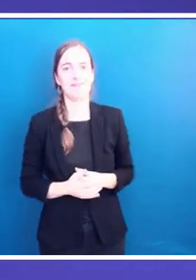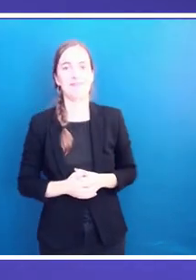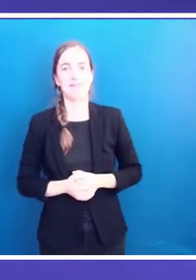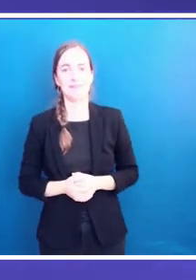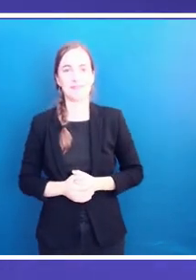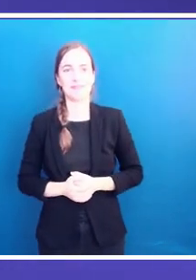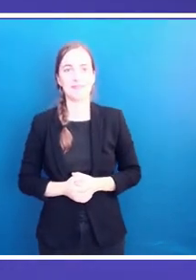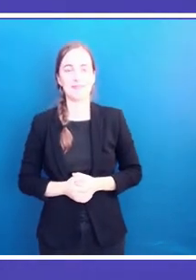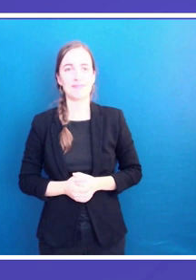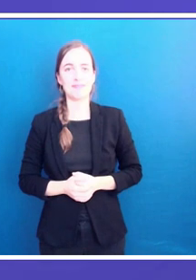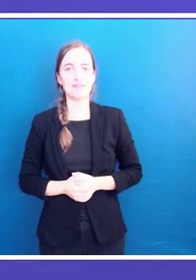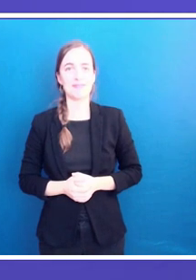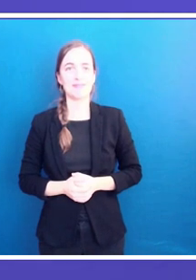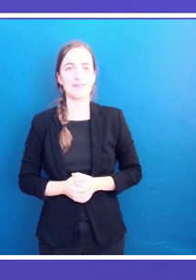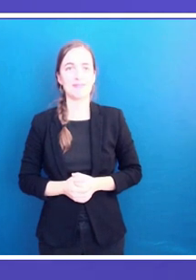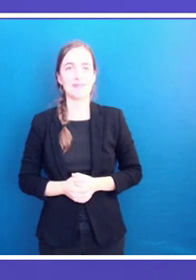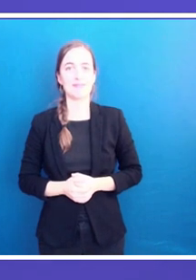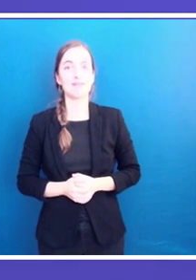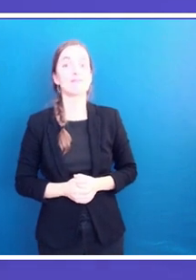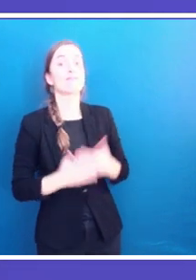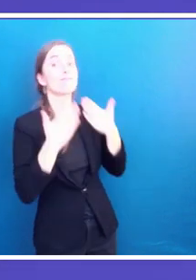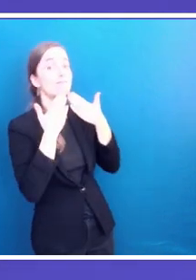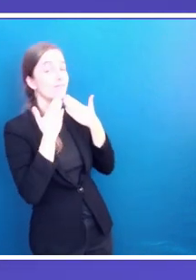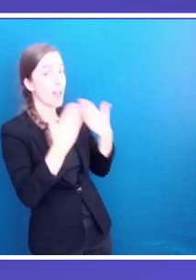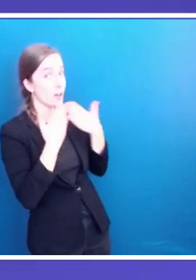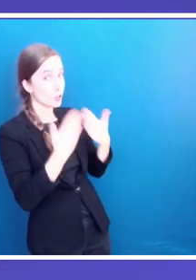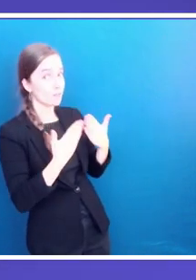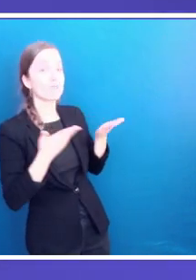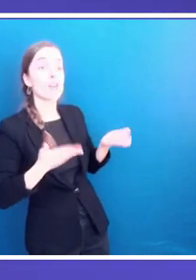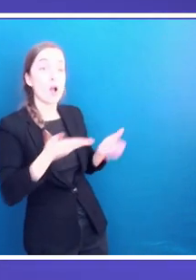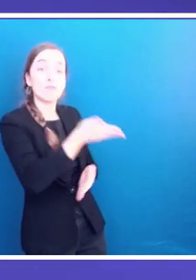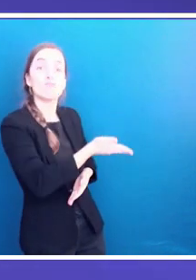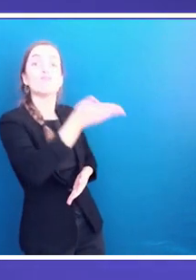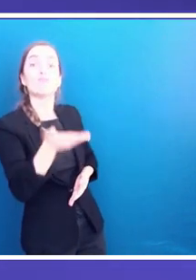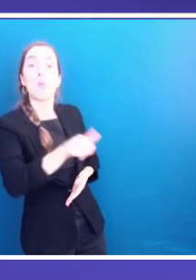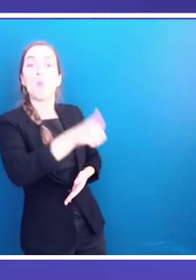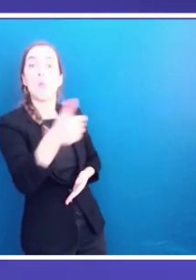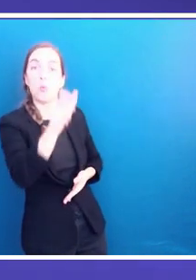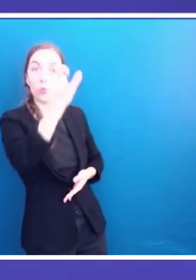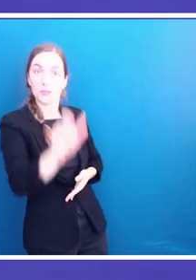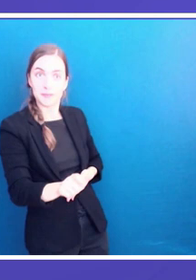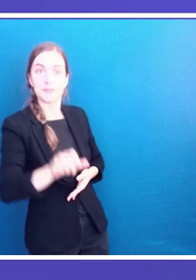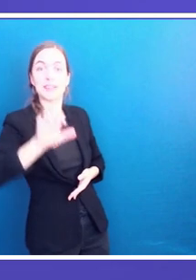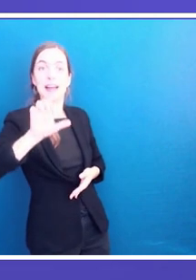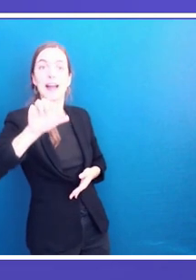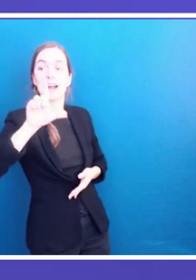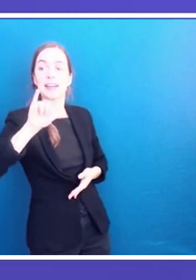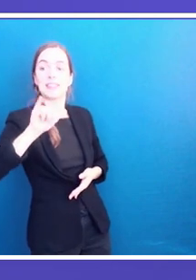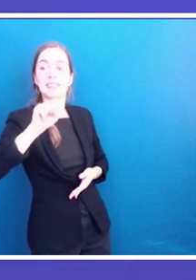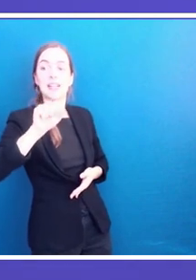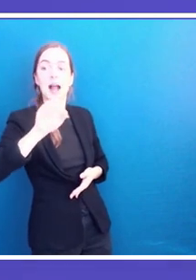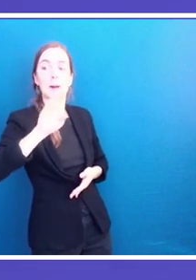Thank you, Mrs. Suad. Now we listen to Mrs. Elizabeth, the Foreign Affairs